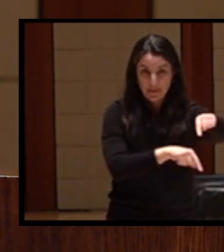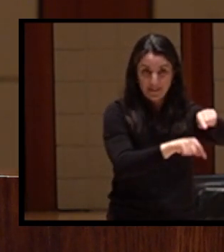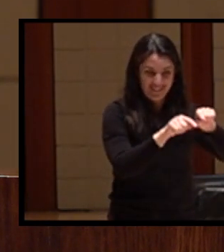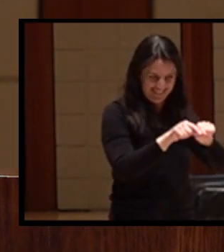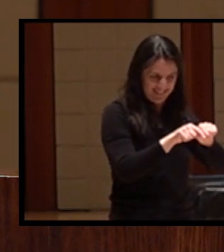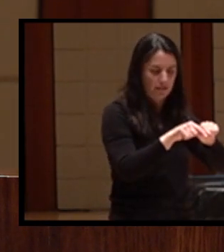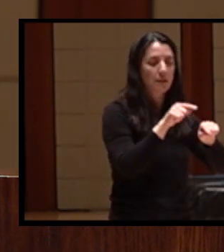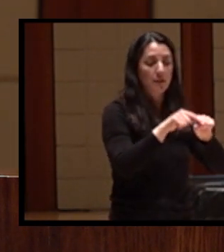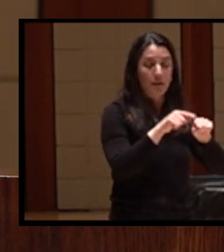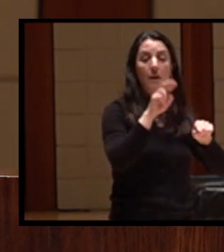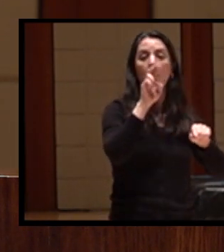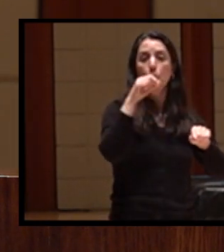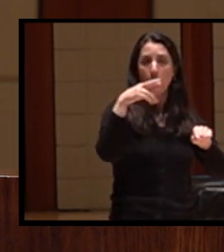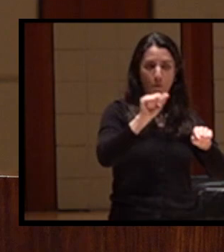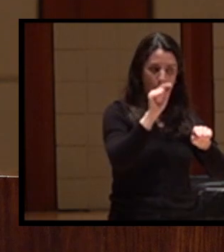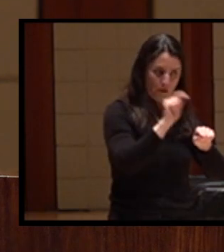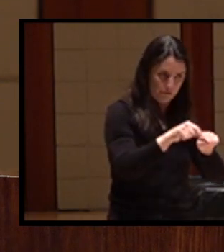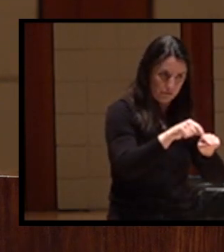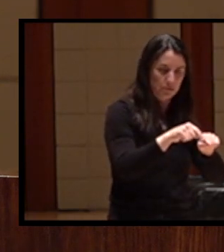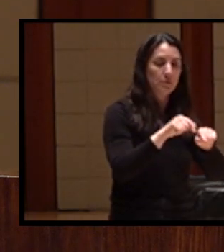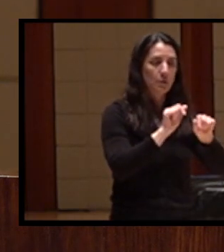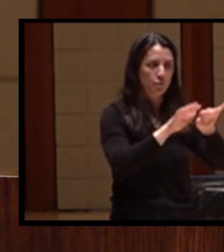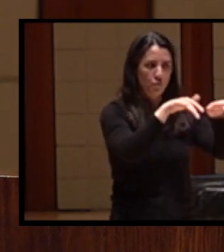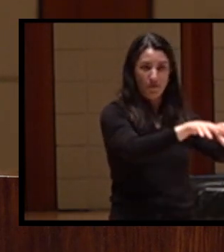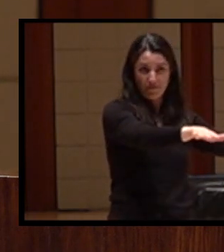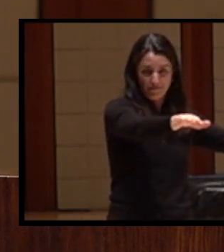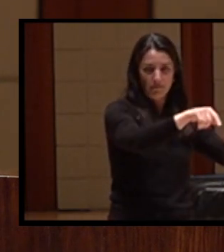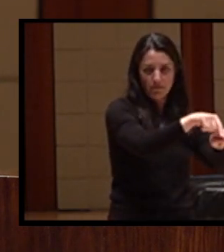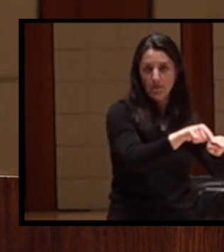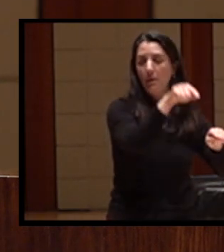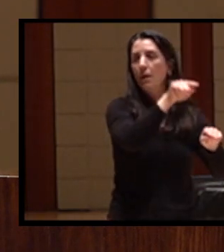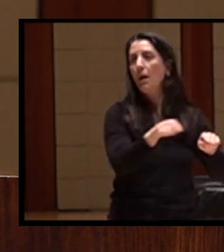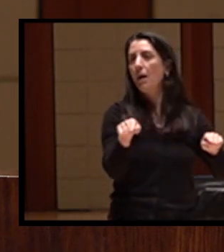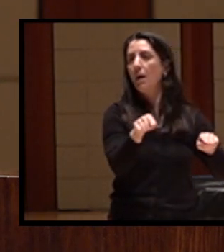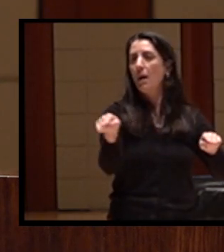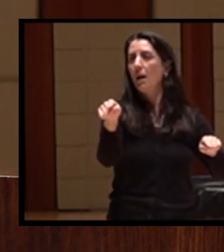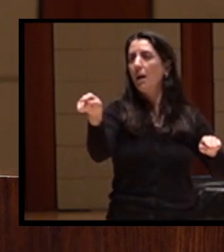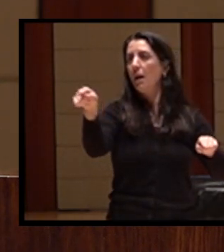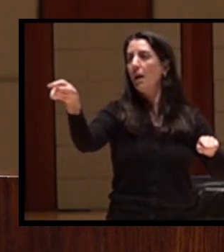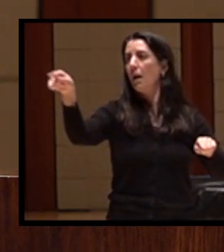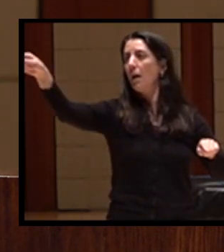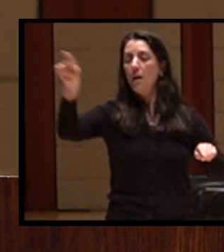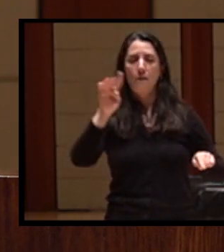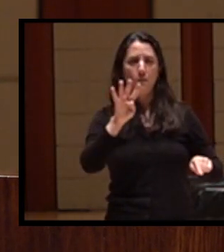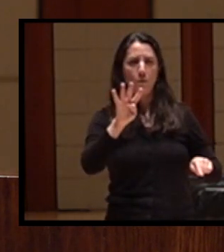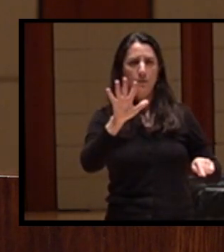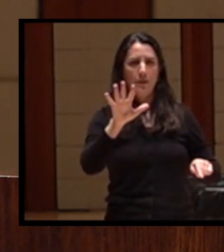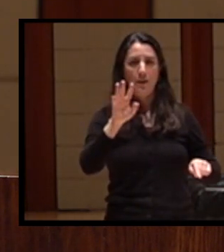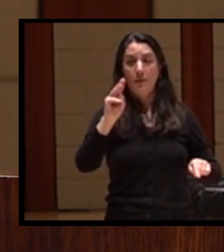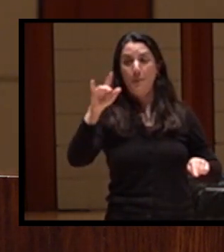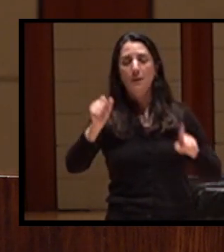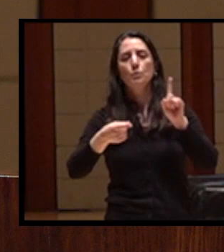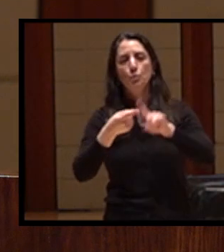45 miles to the Yurok village of Witchpeck. Notably absent from the reservation